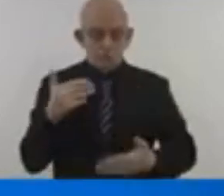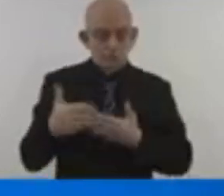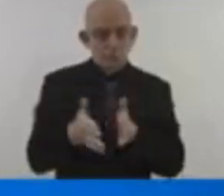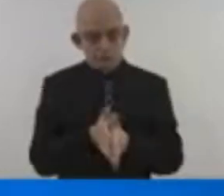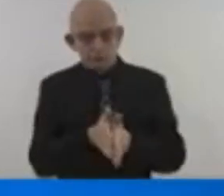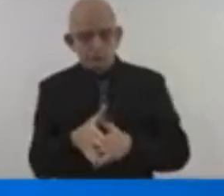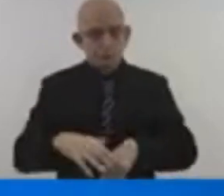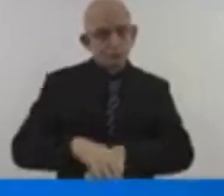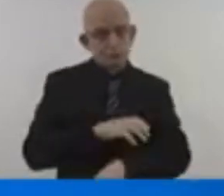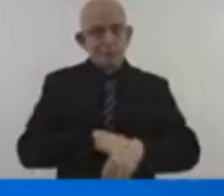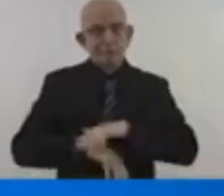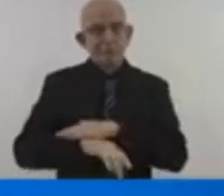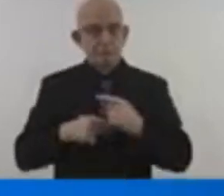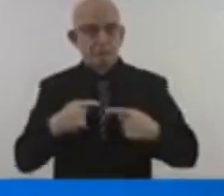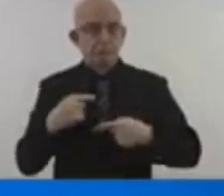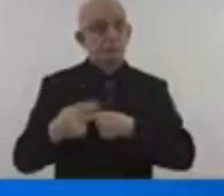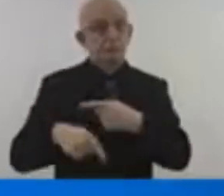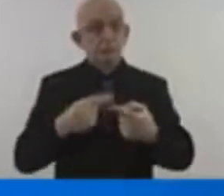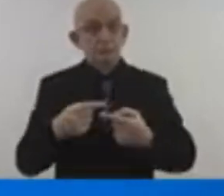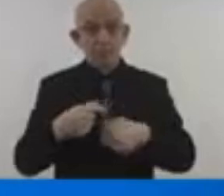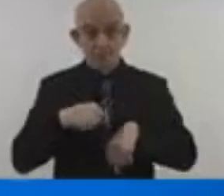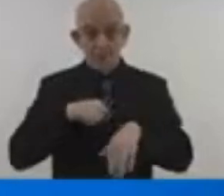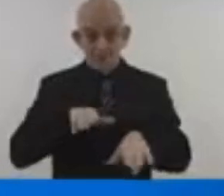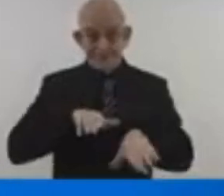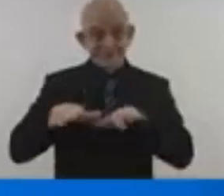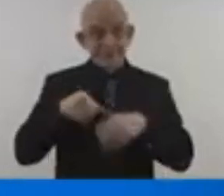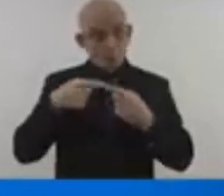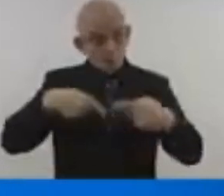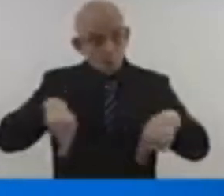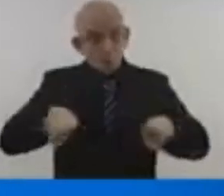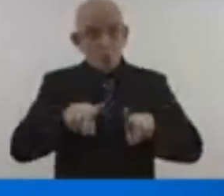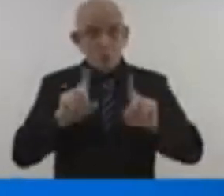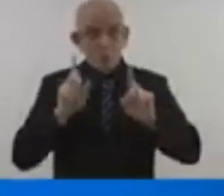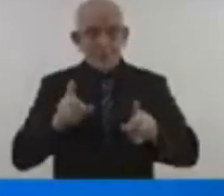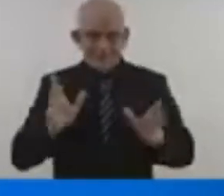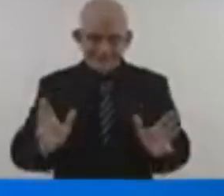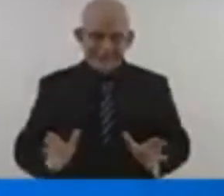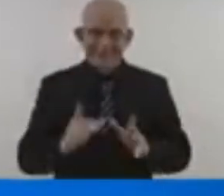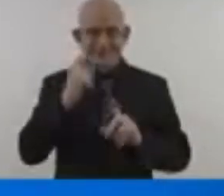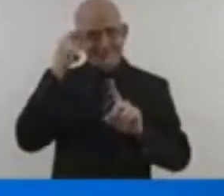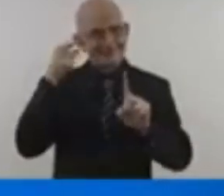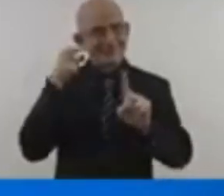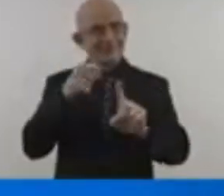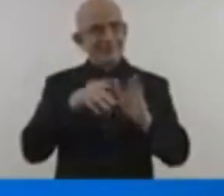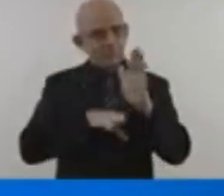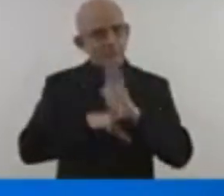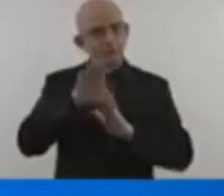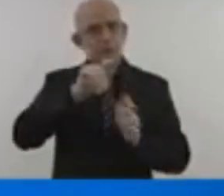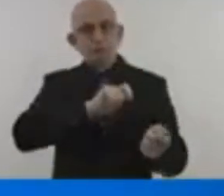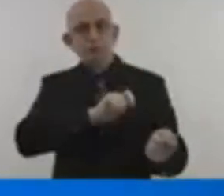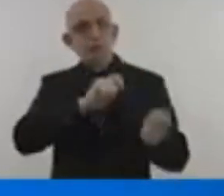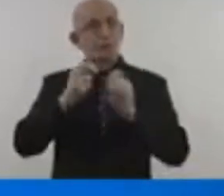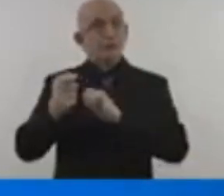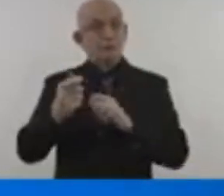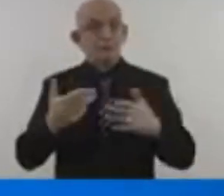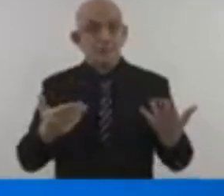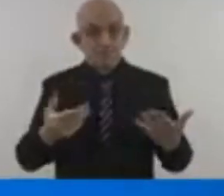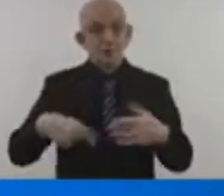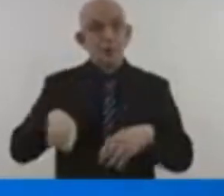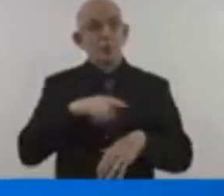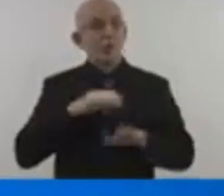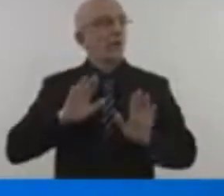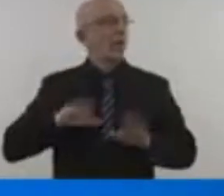to lose. On climate finance, the world must pay up or humanity will pay the price.